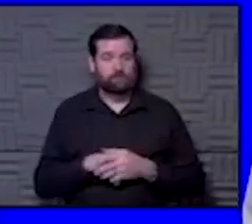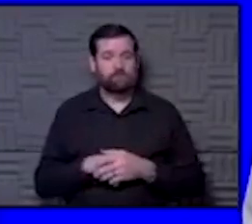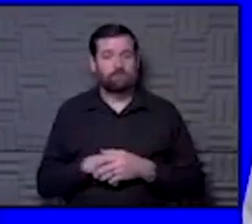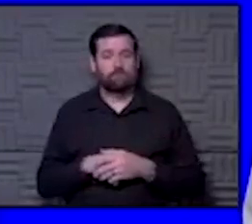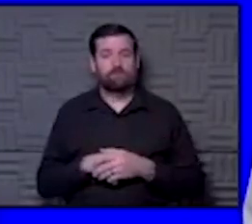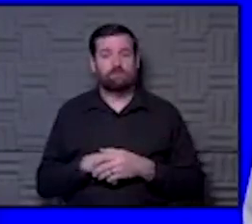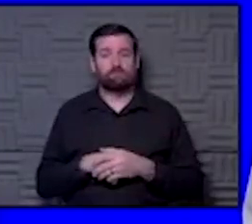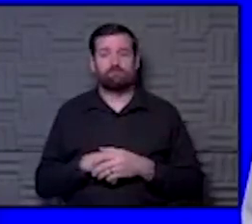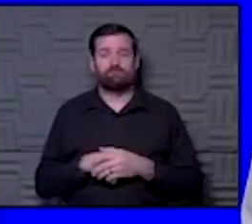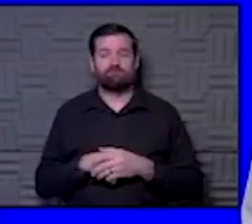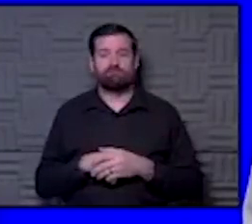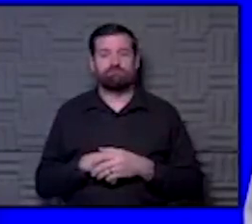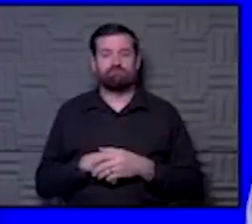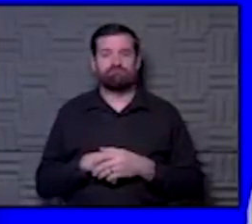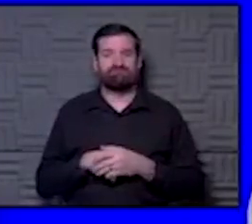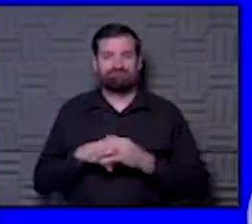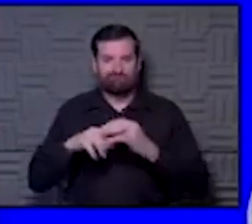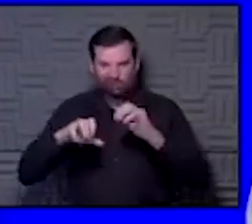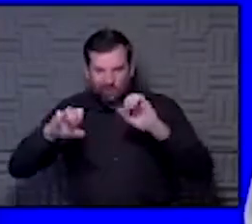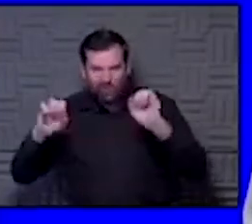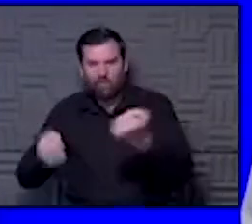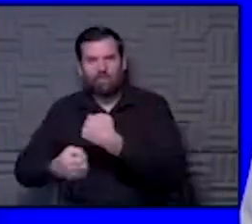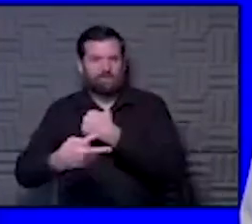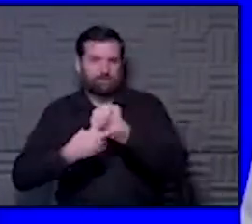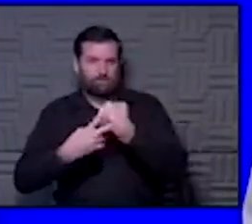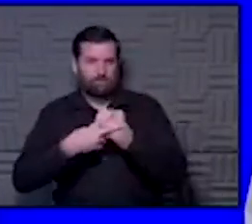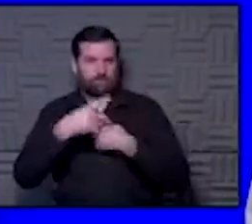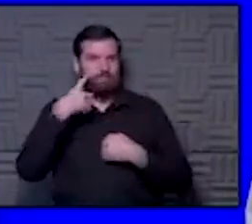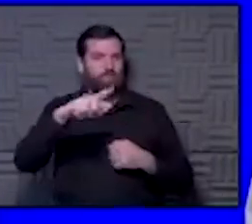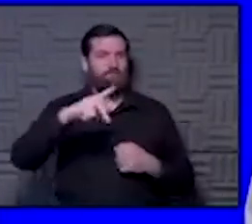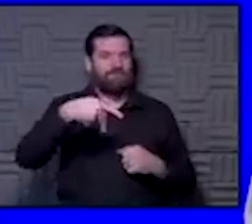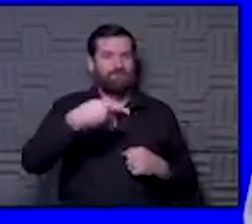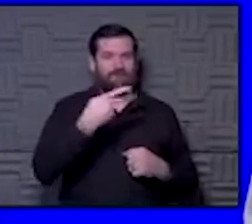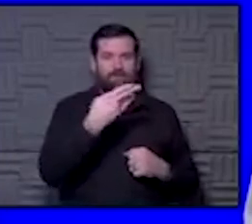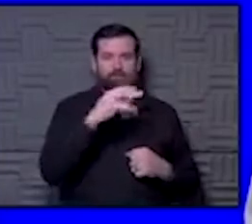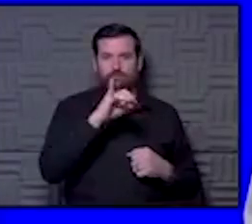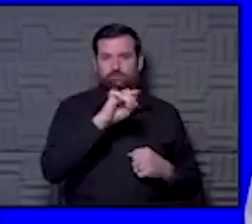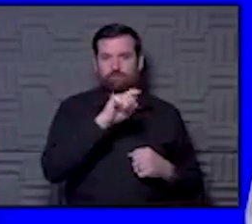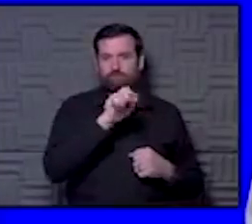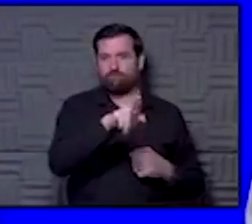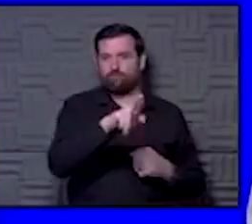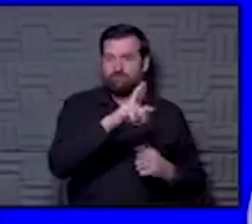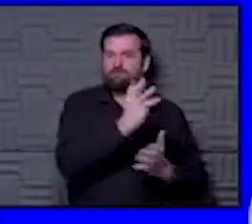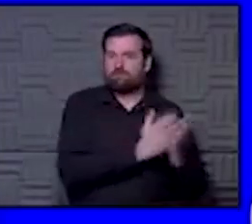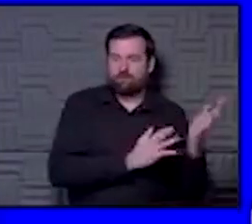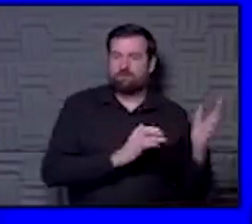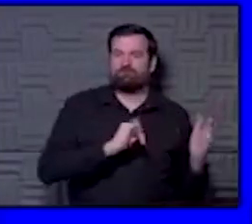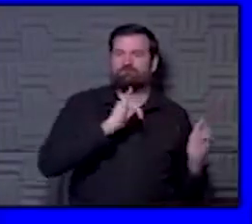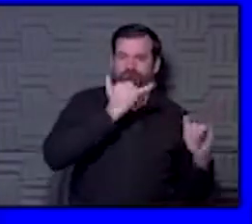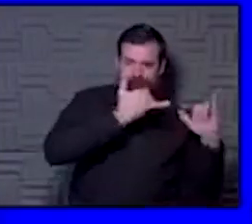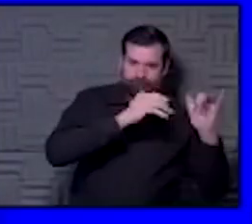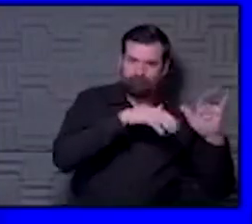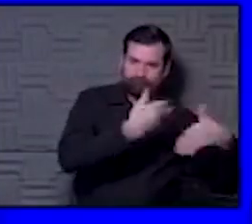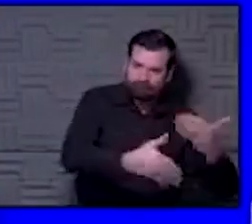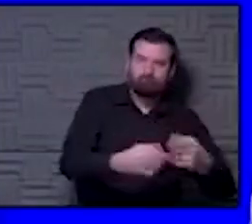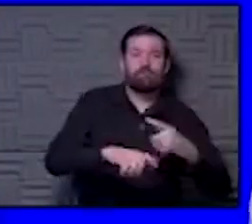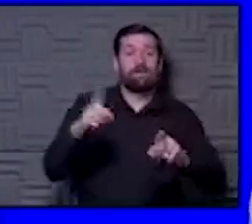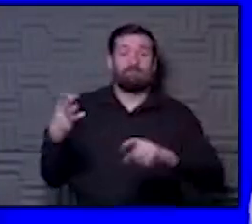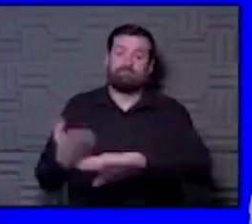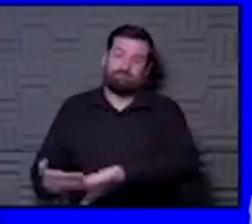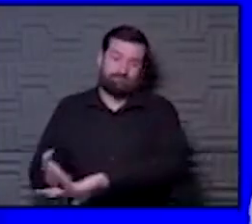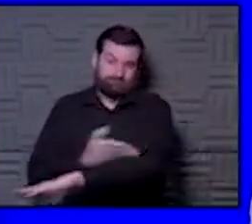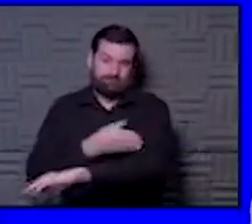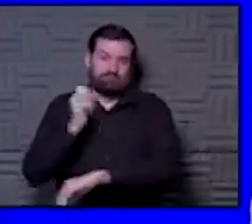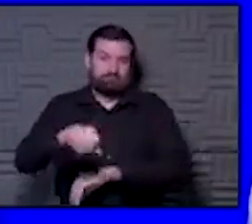ability to have it in the cold storage initially for Pfizer. mean, there are just little missteps, but I think overall it is getting better and it